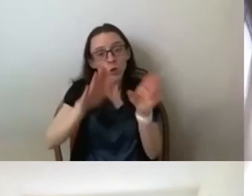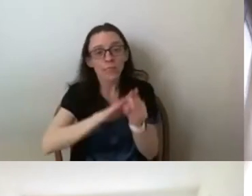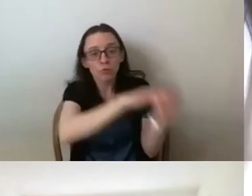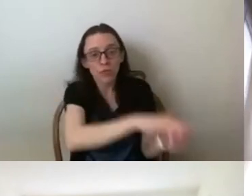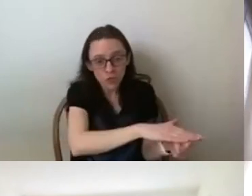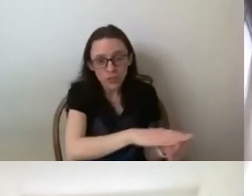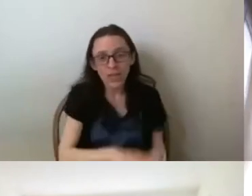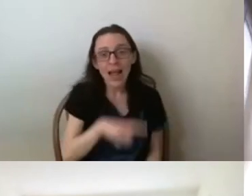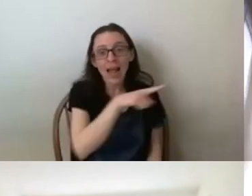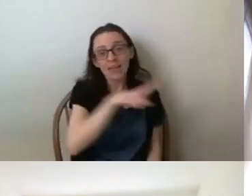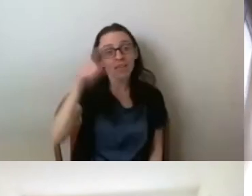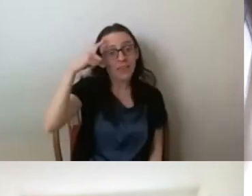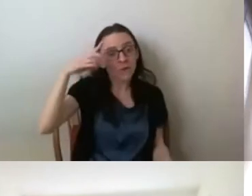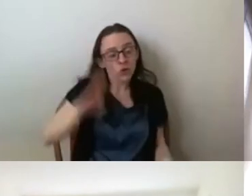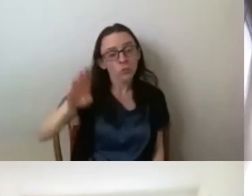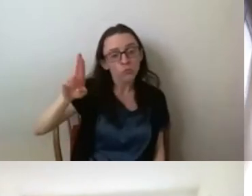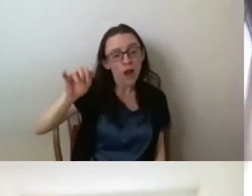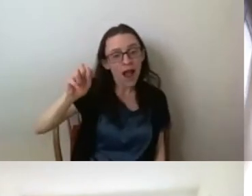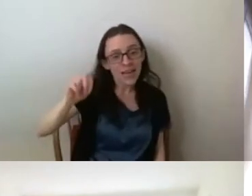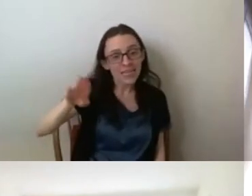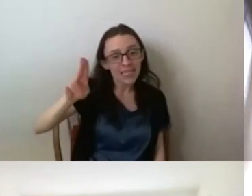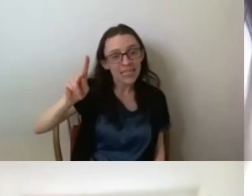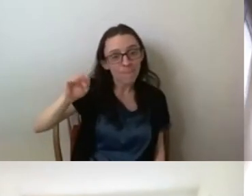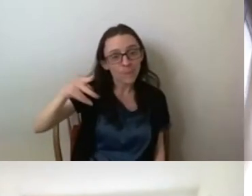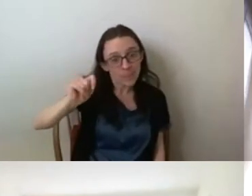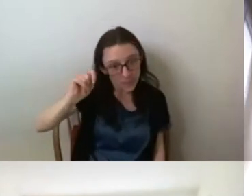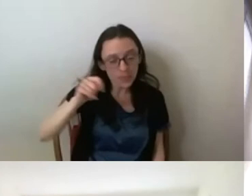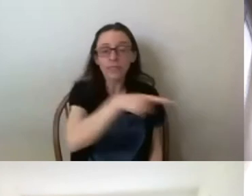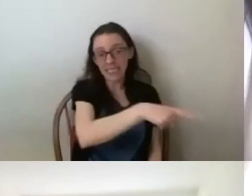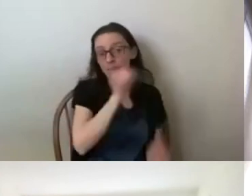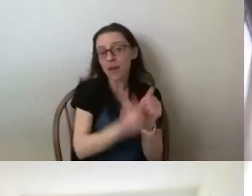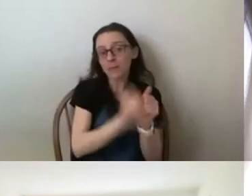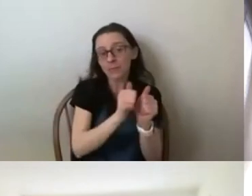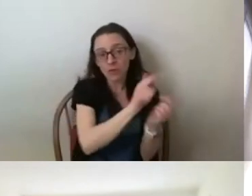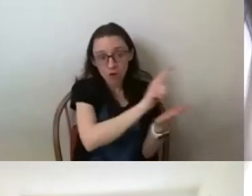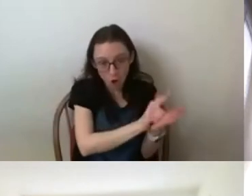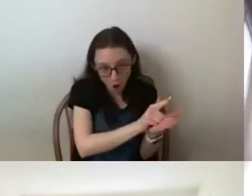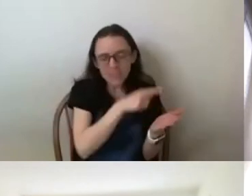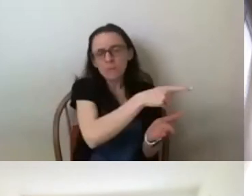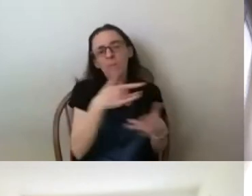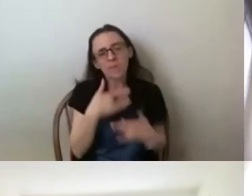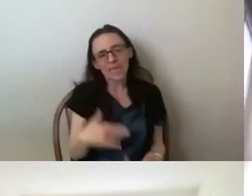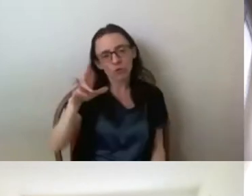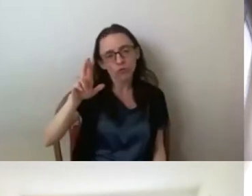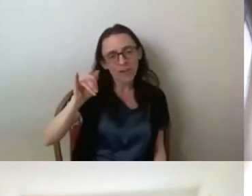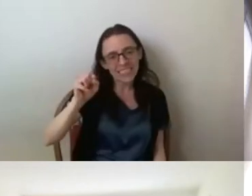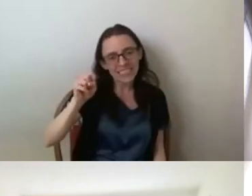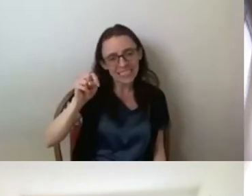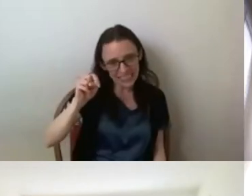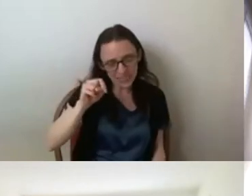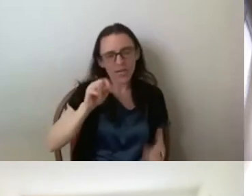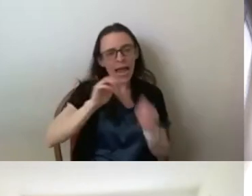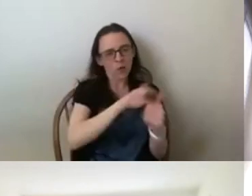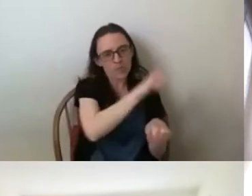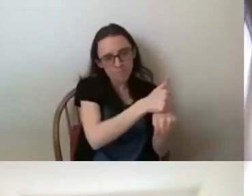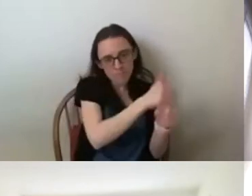the governor, has been passing. He historically is very racist in his decision making. But there are so many efforts